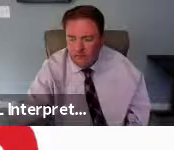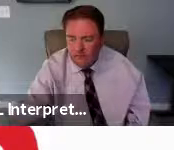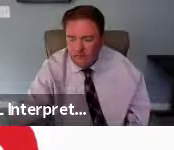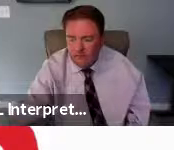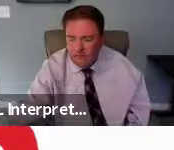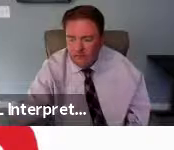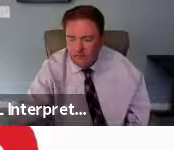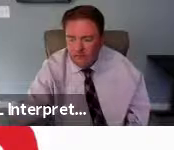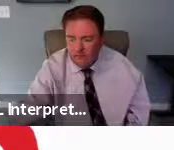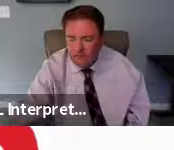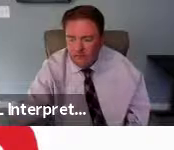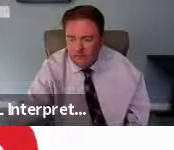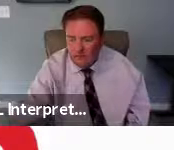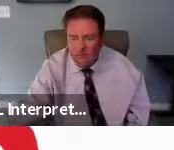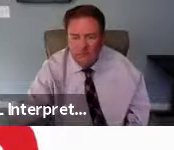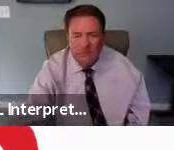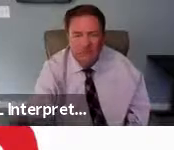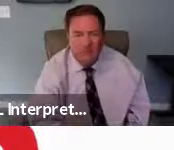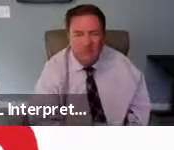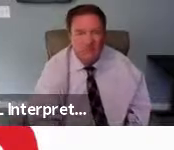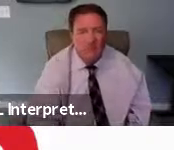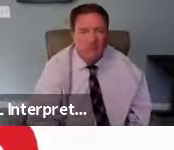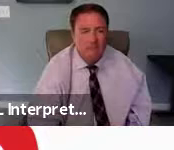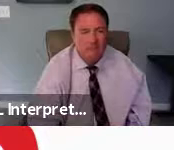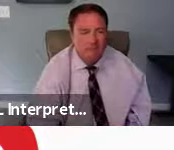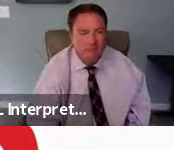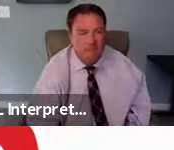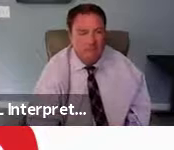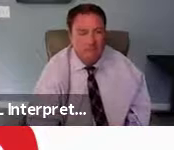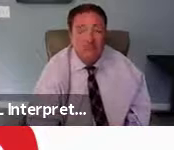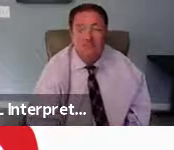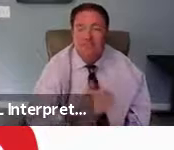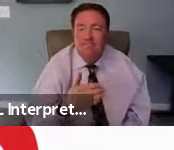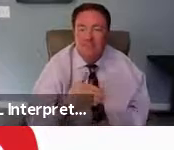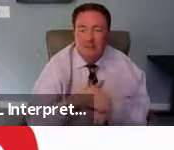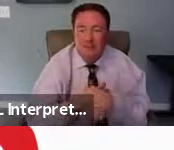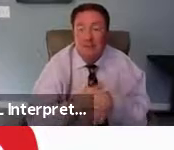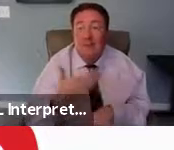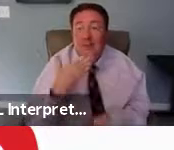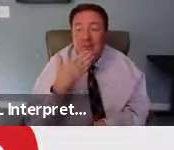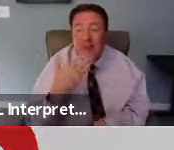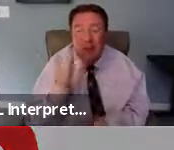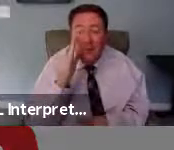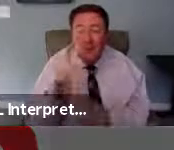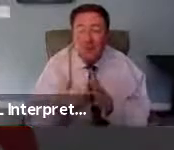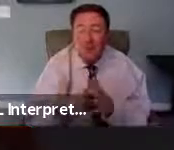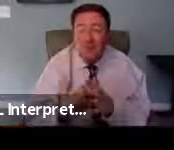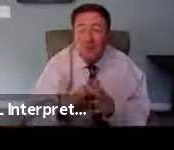Comenzaremos la presentación en breve. Gracias. We will begin the presentation shortly.